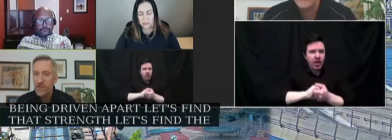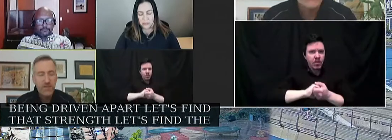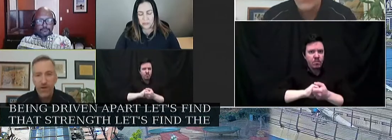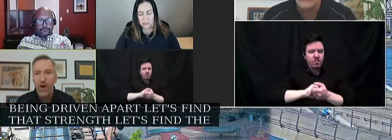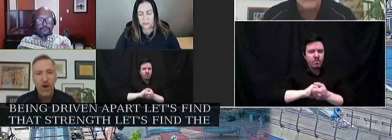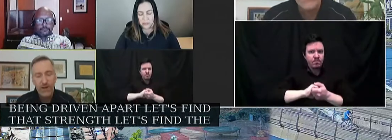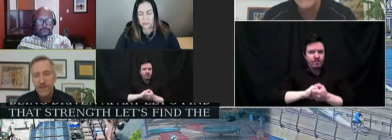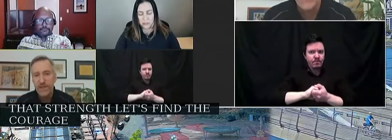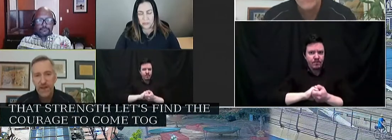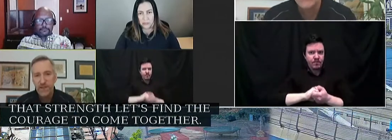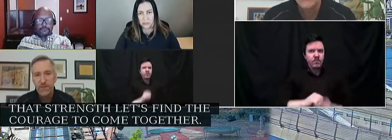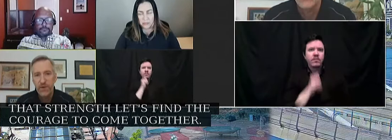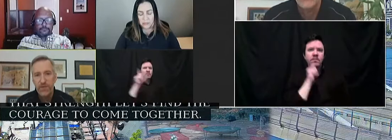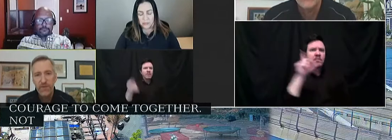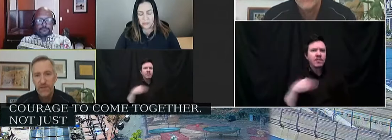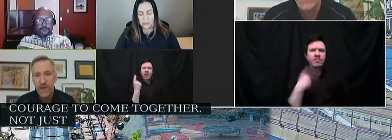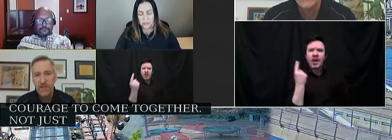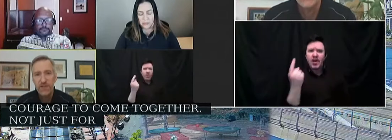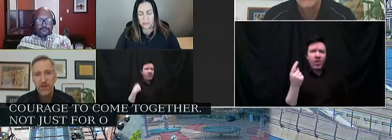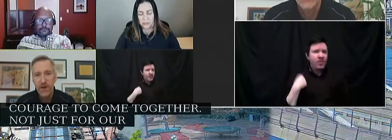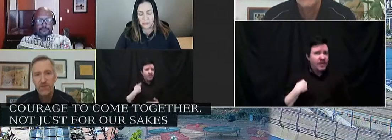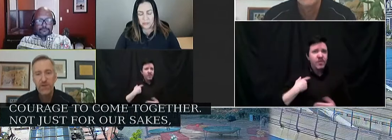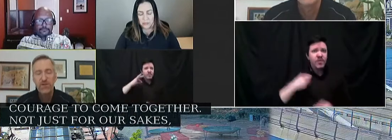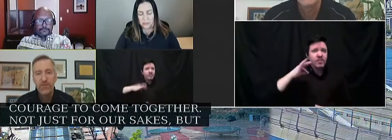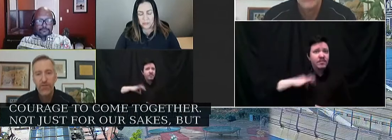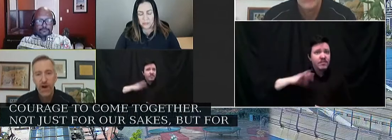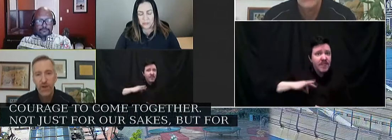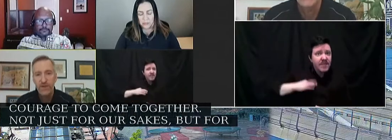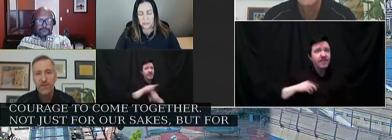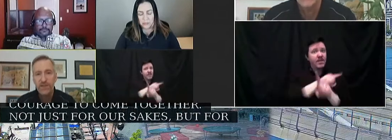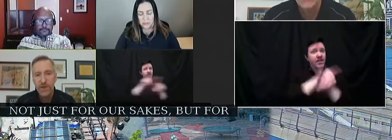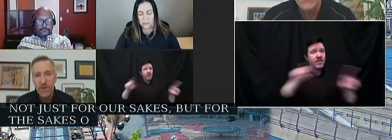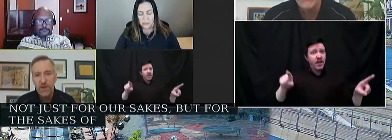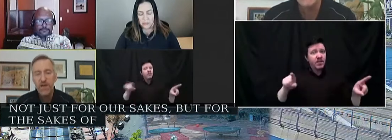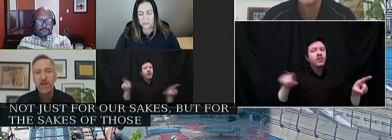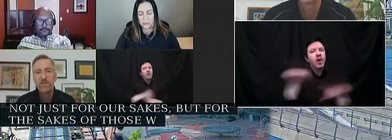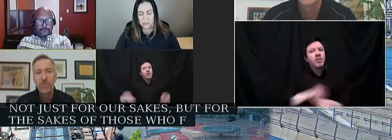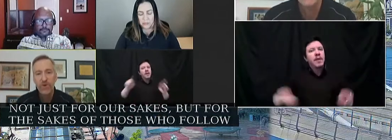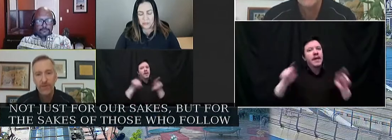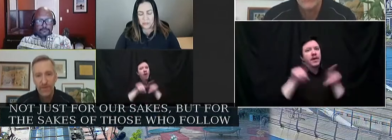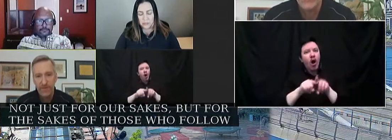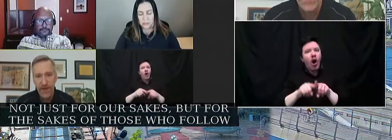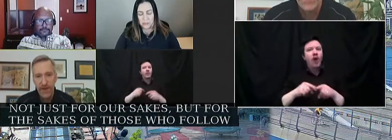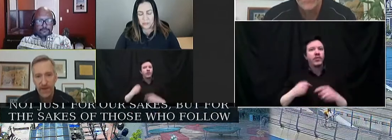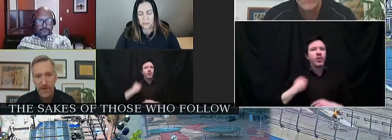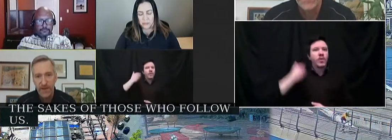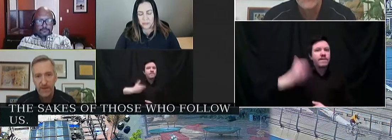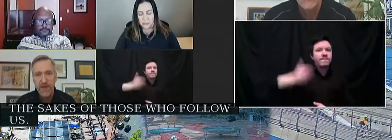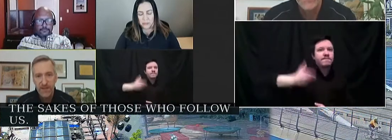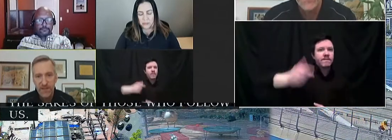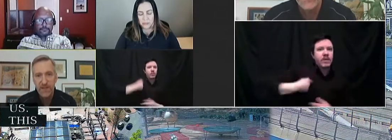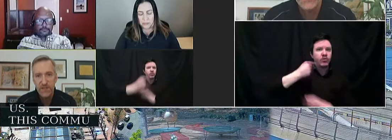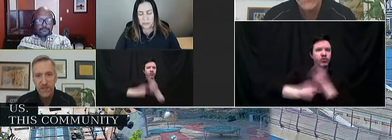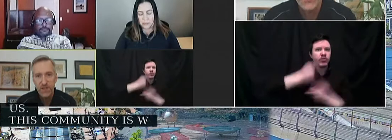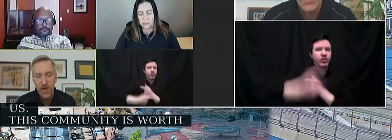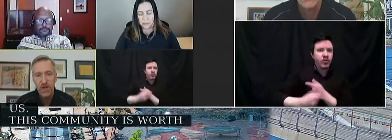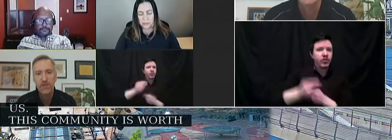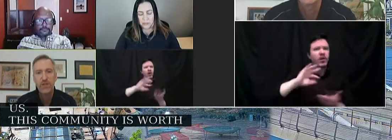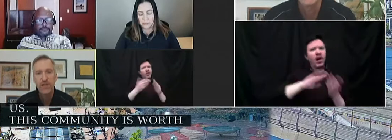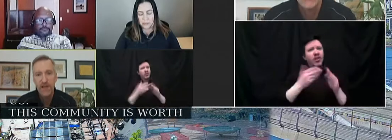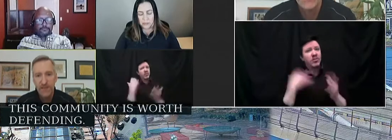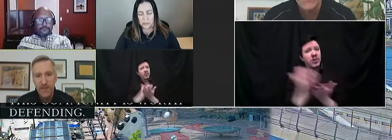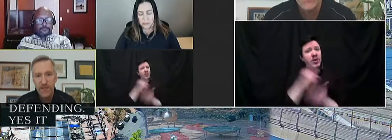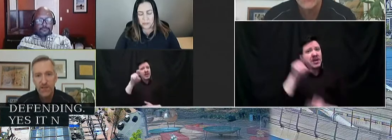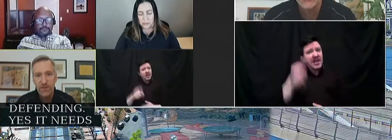Not just for our sakes, but for the sakes of those who follow us. This community is worth defending. Yes, it needs to